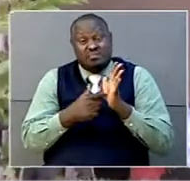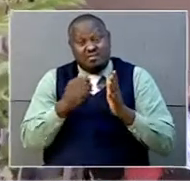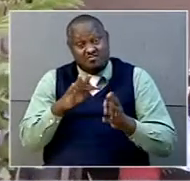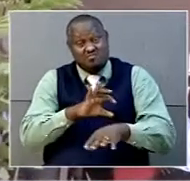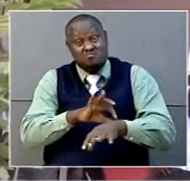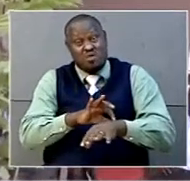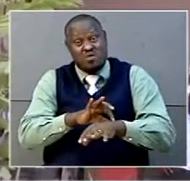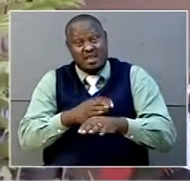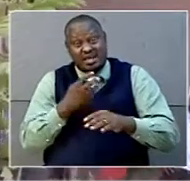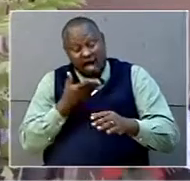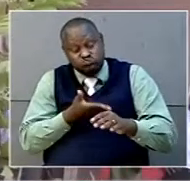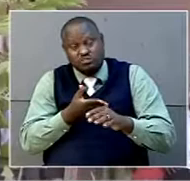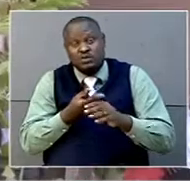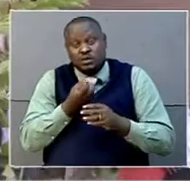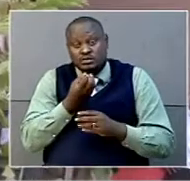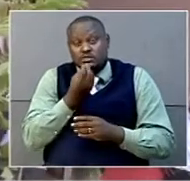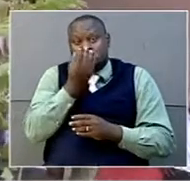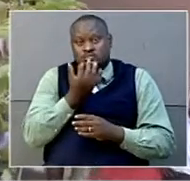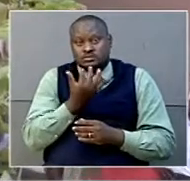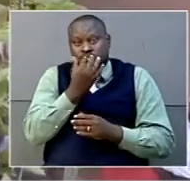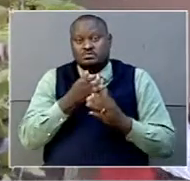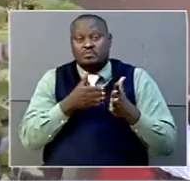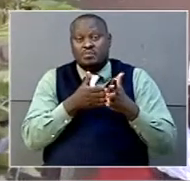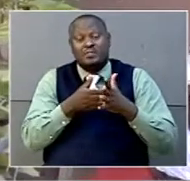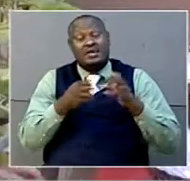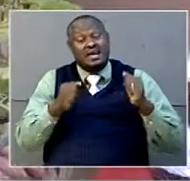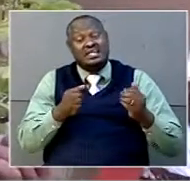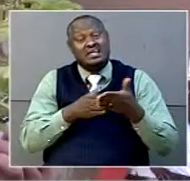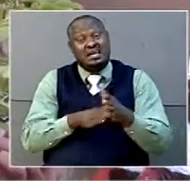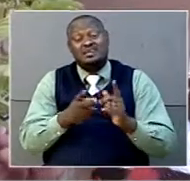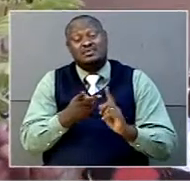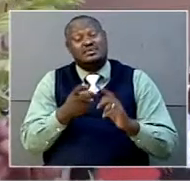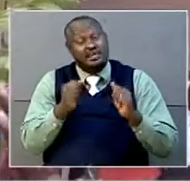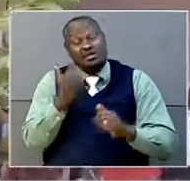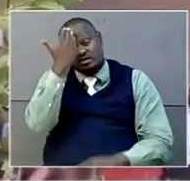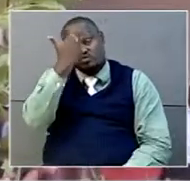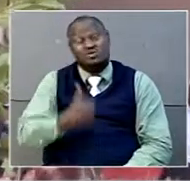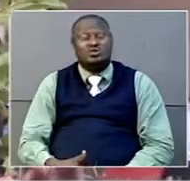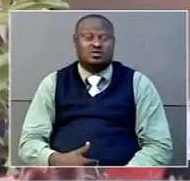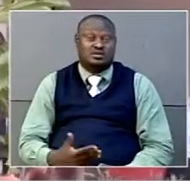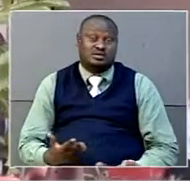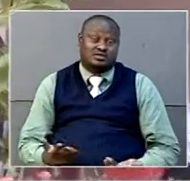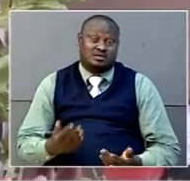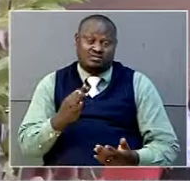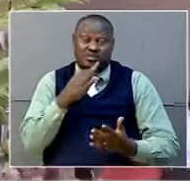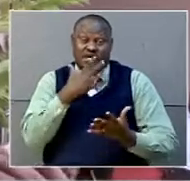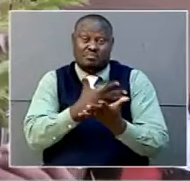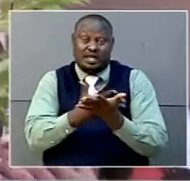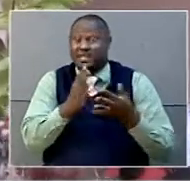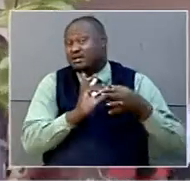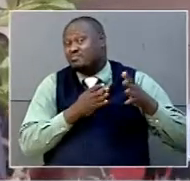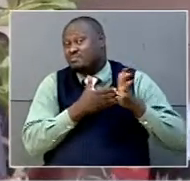bone part will die. They can even have stroke because if they broke the vessels going to the brain